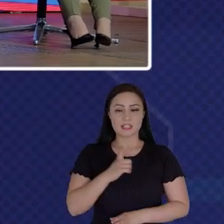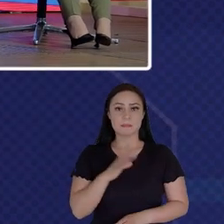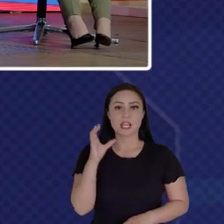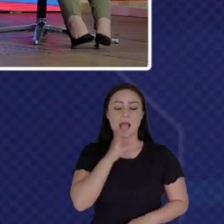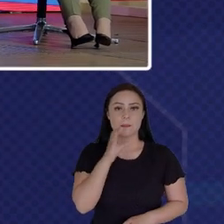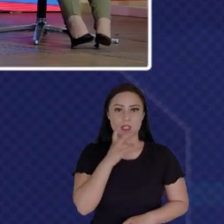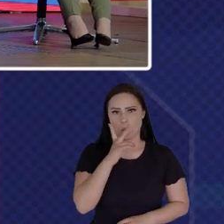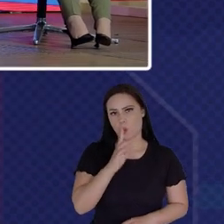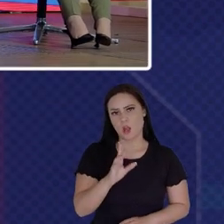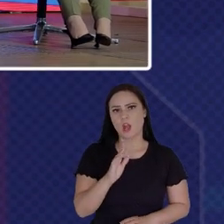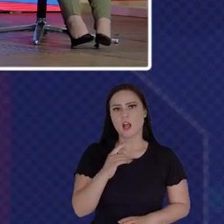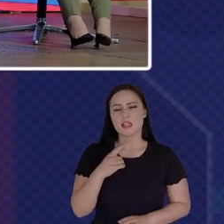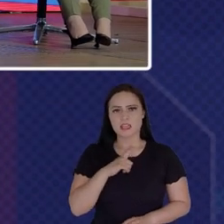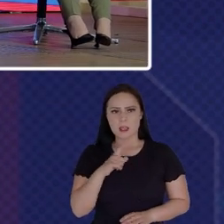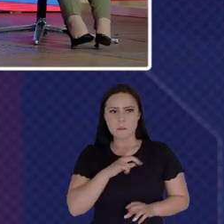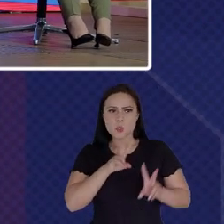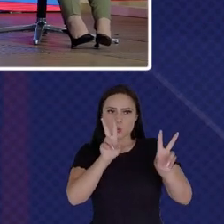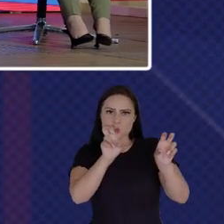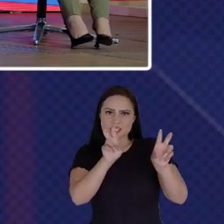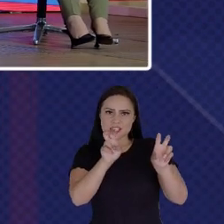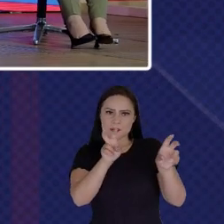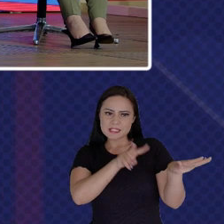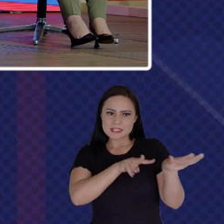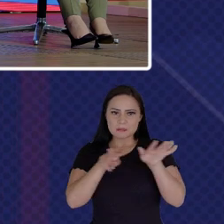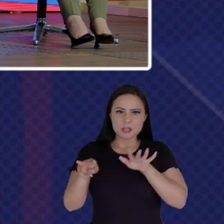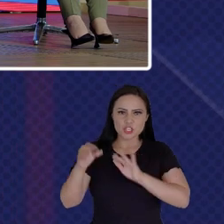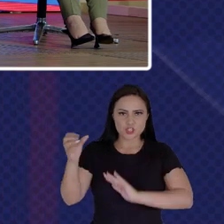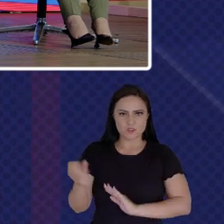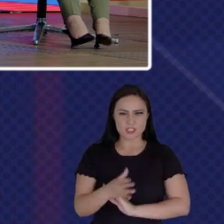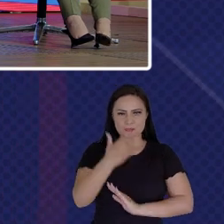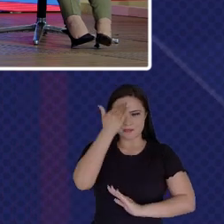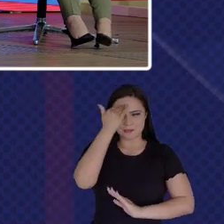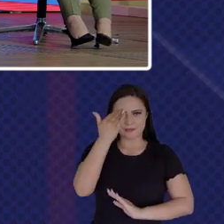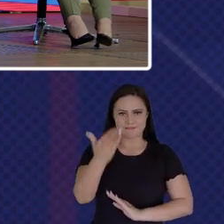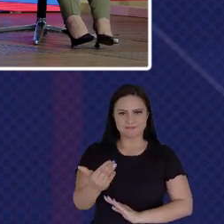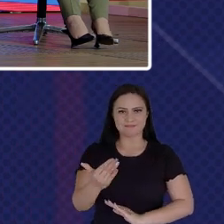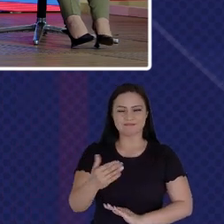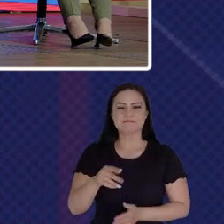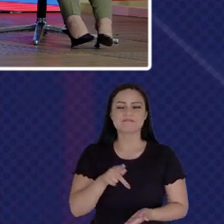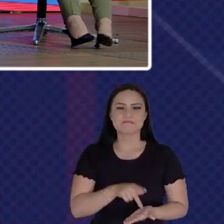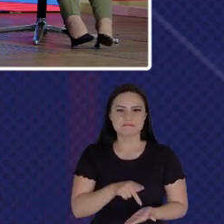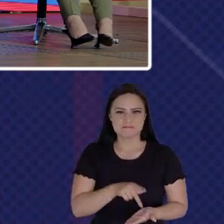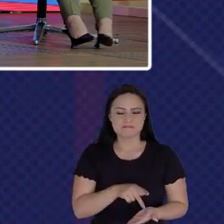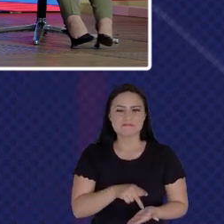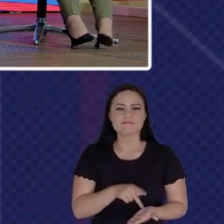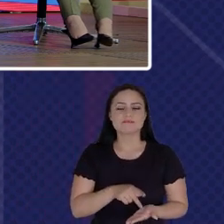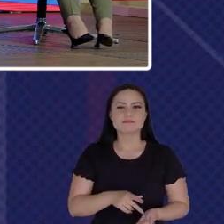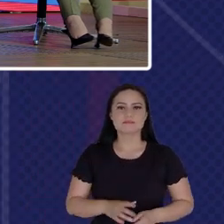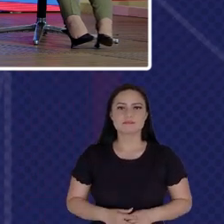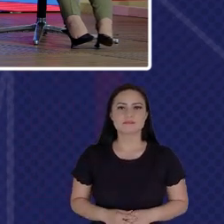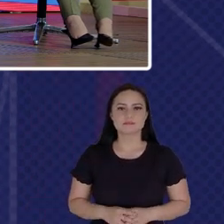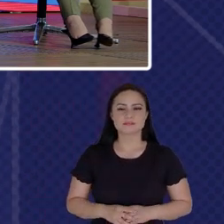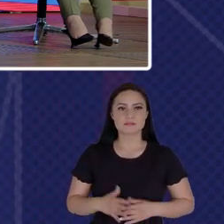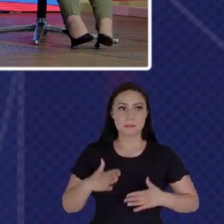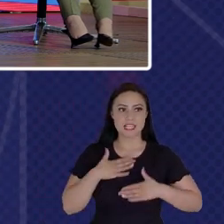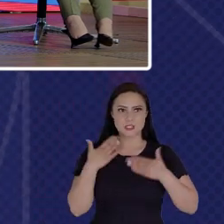Subtitle For The Innovation Week Thank You So Much It's Really It's Impressive